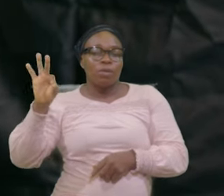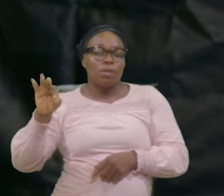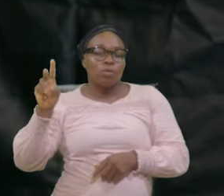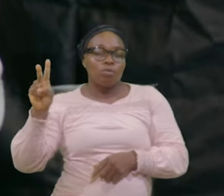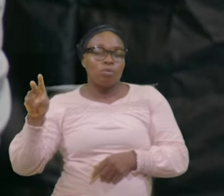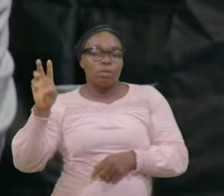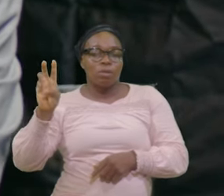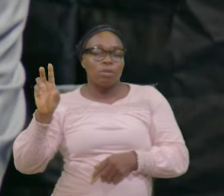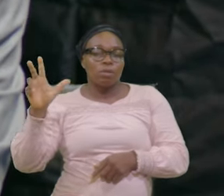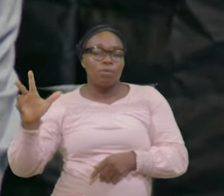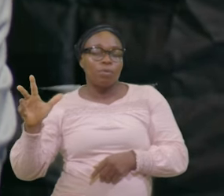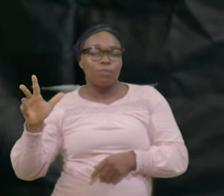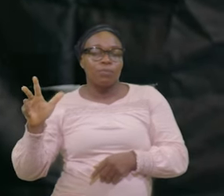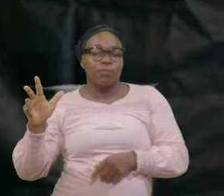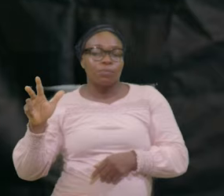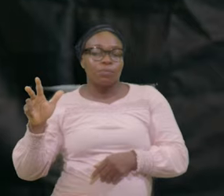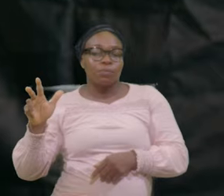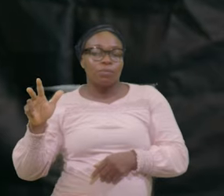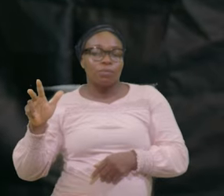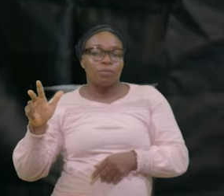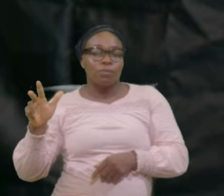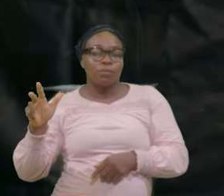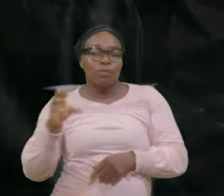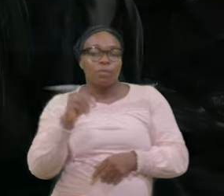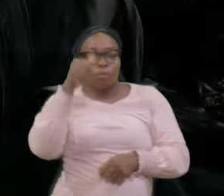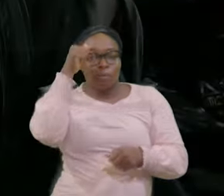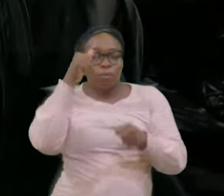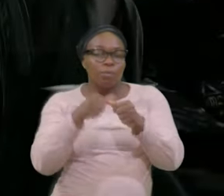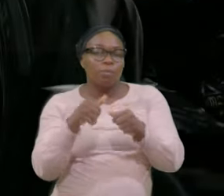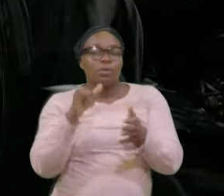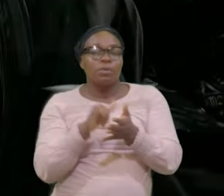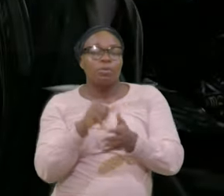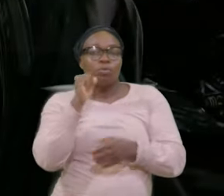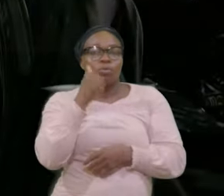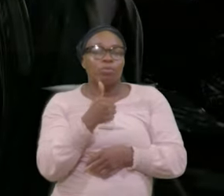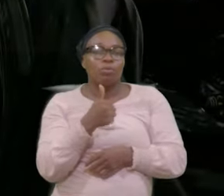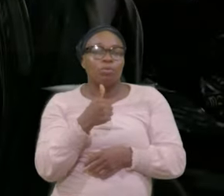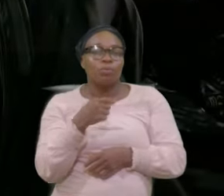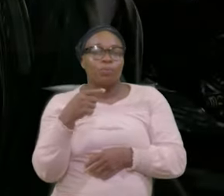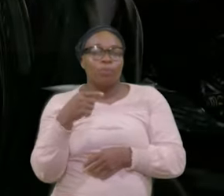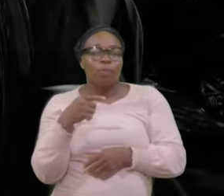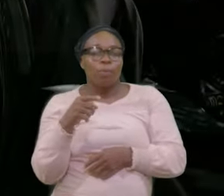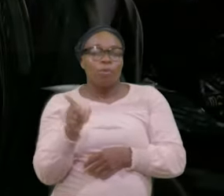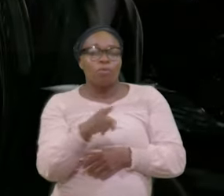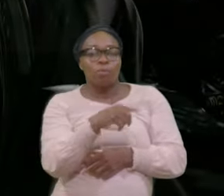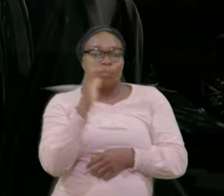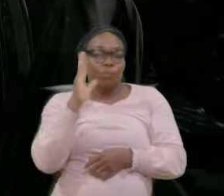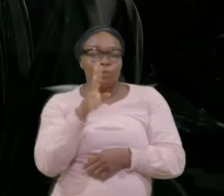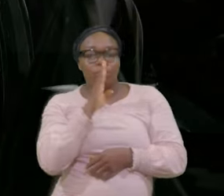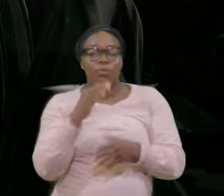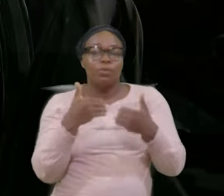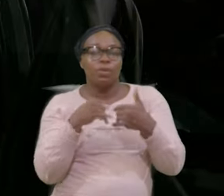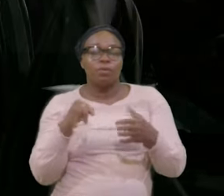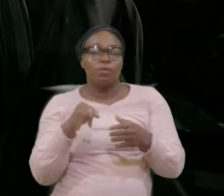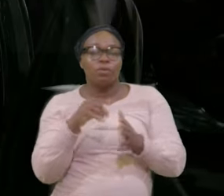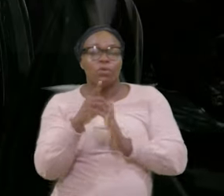6 3 You Can Do That And Remember That Tomorrow We Will Be Having The Lunch Our Fellowship With Christ